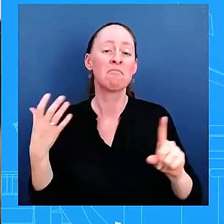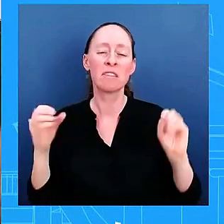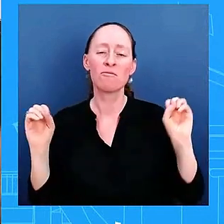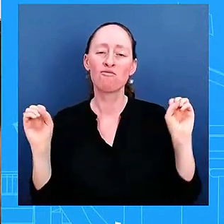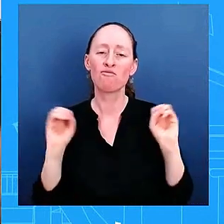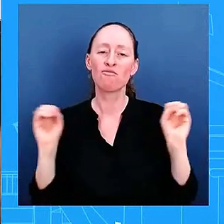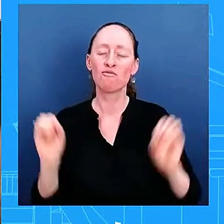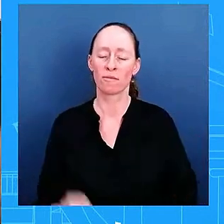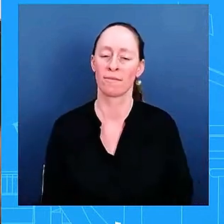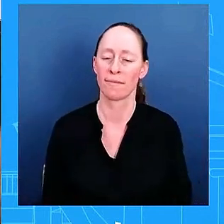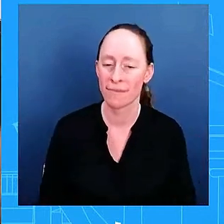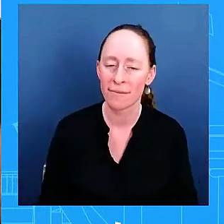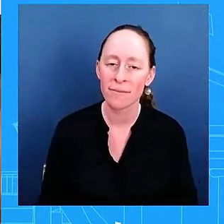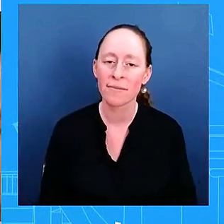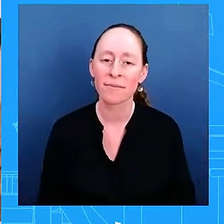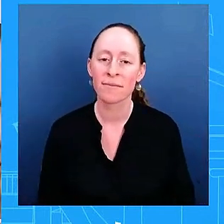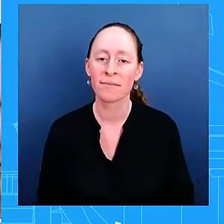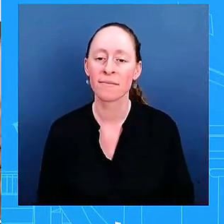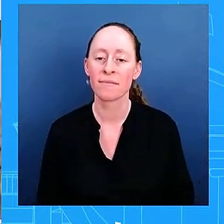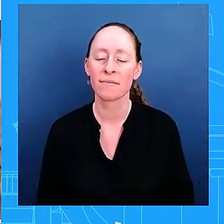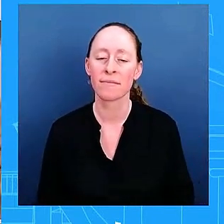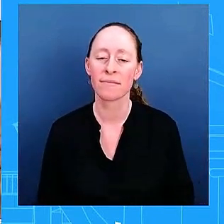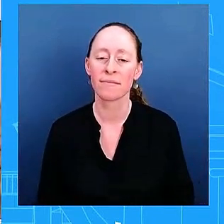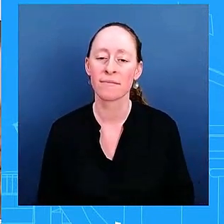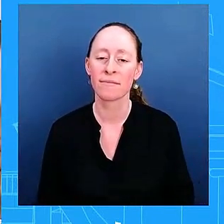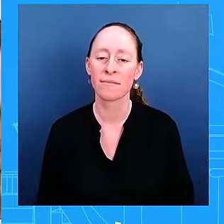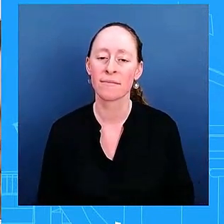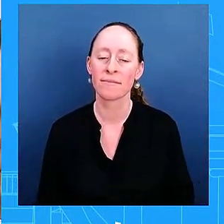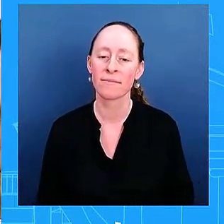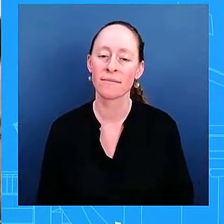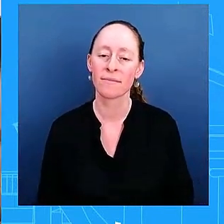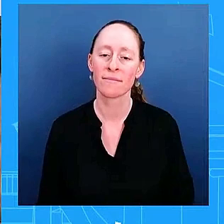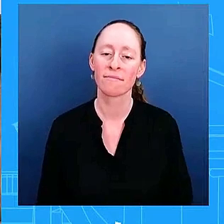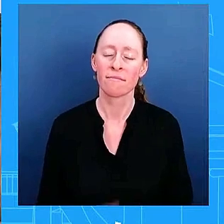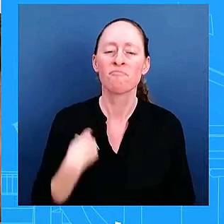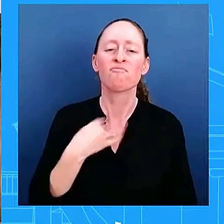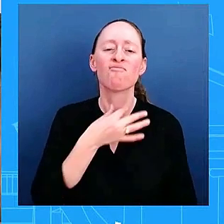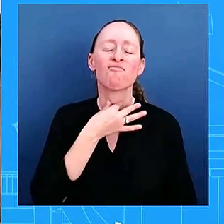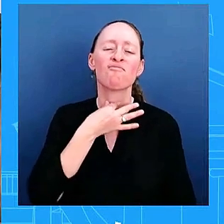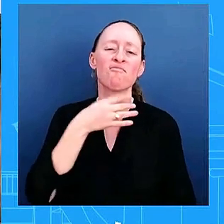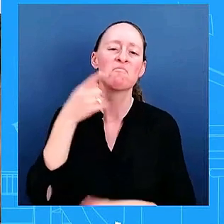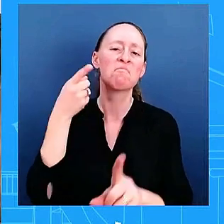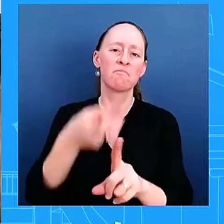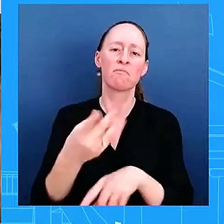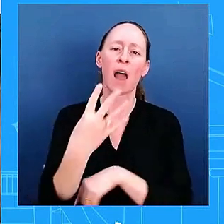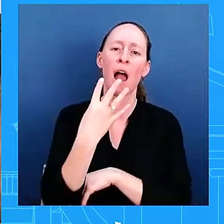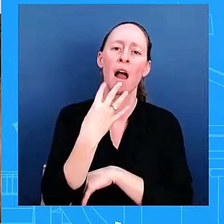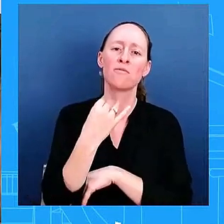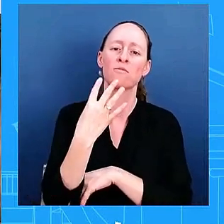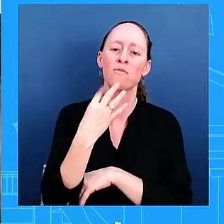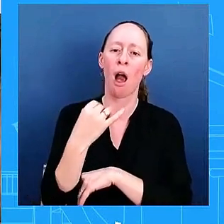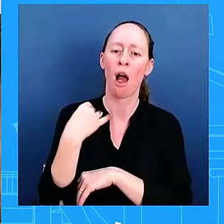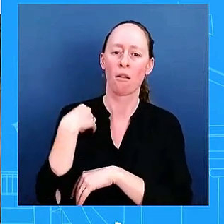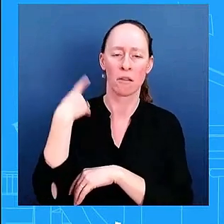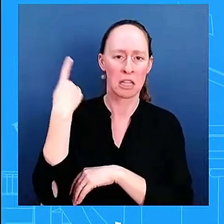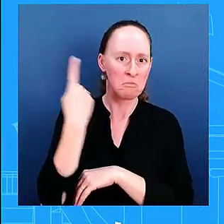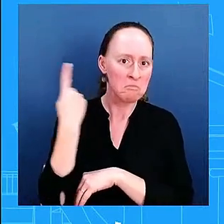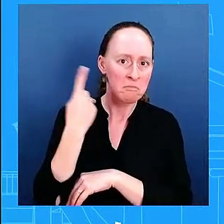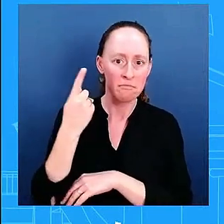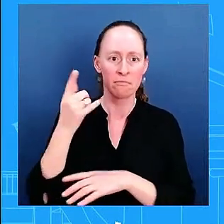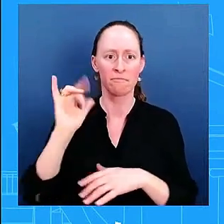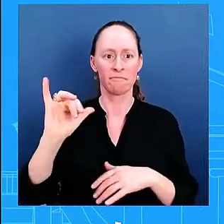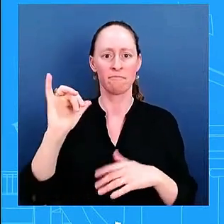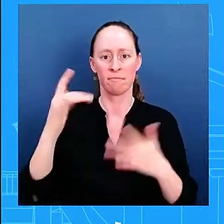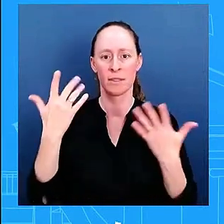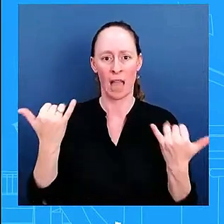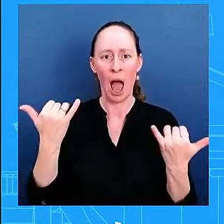to end the war in lebanon and allow people to return their to their homes on both sides of the border um can you confirm this what i can say is